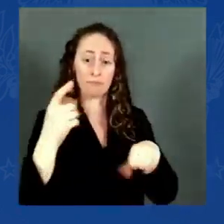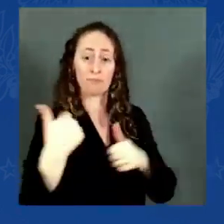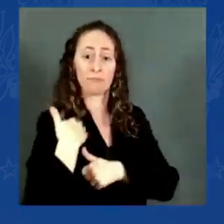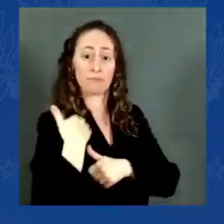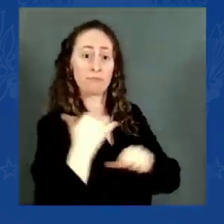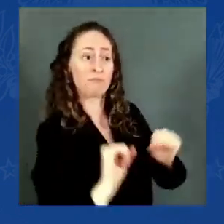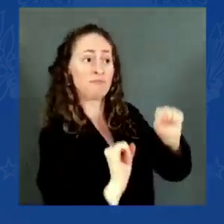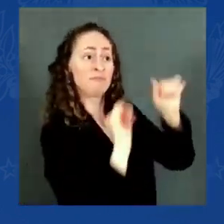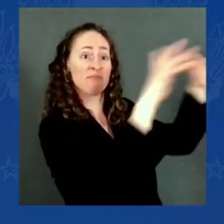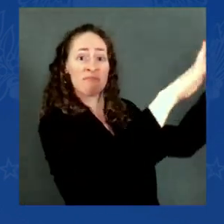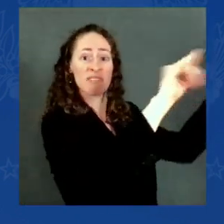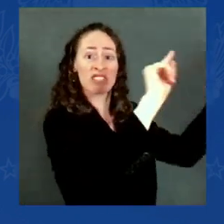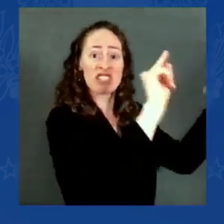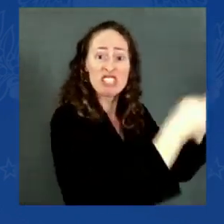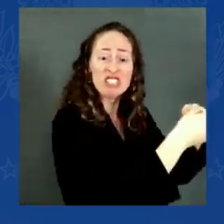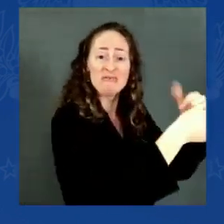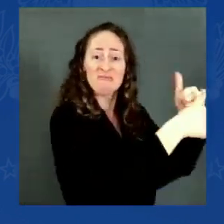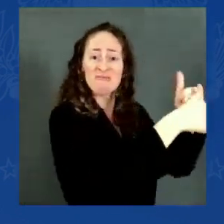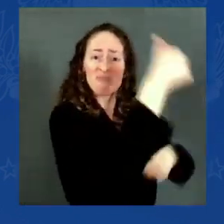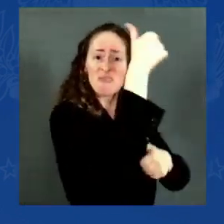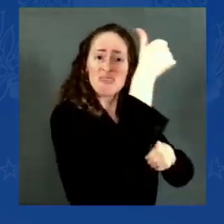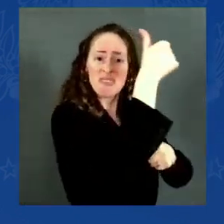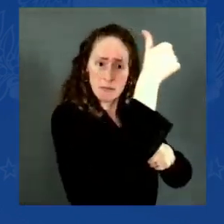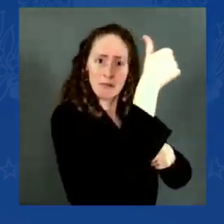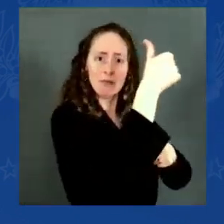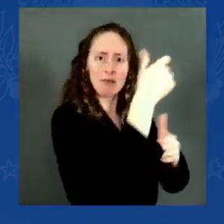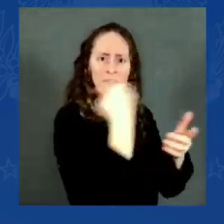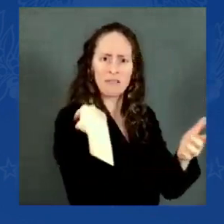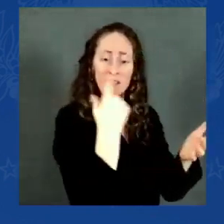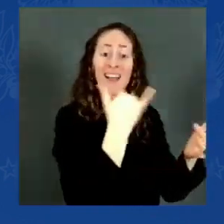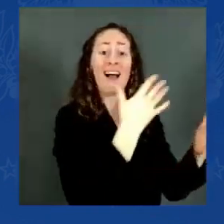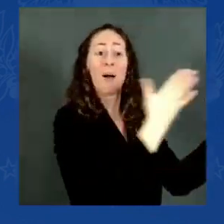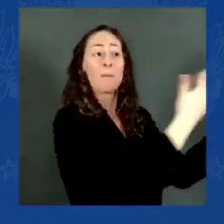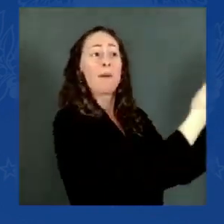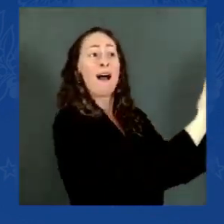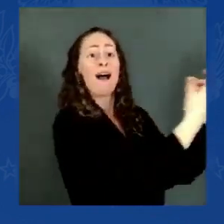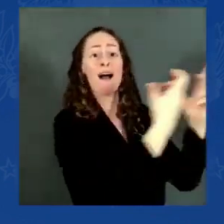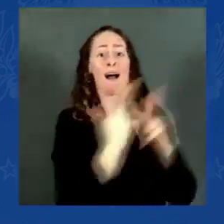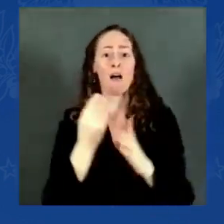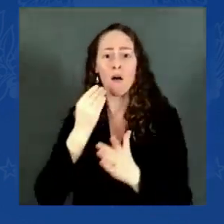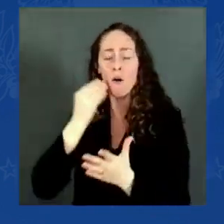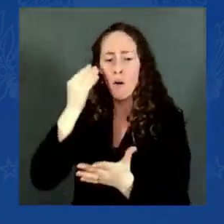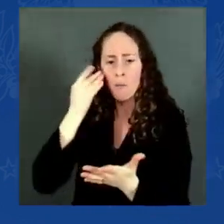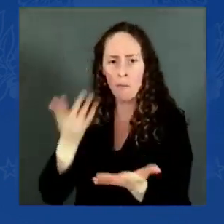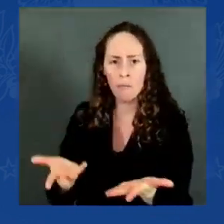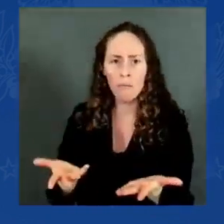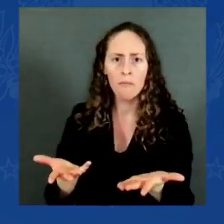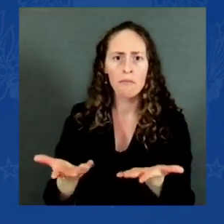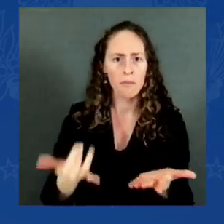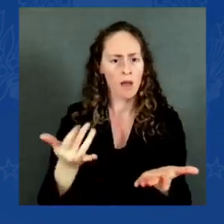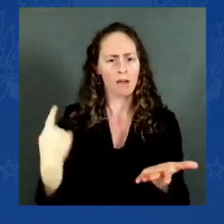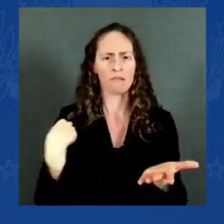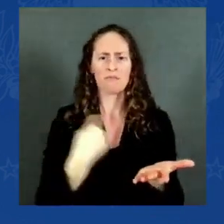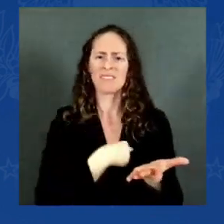both deployed and when they return home. This is a lifetime sacred commitment.